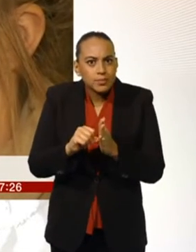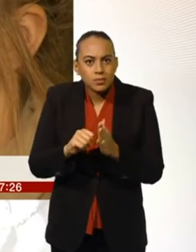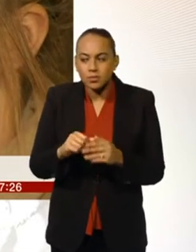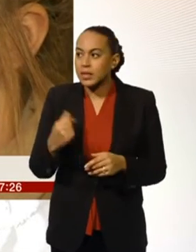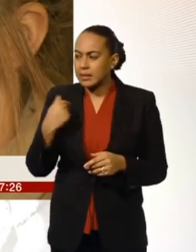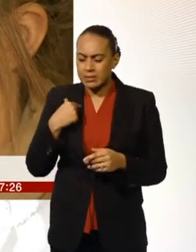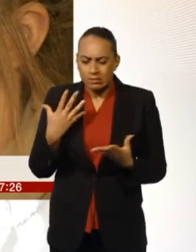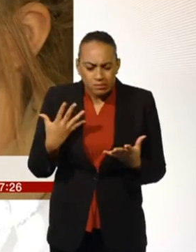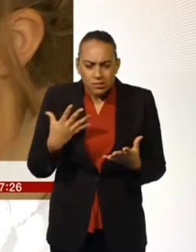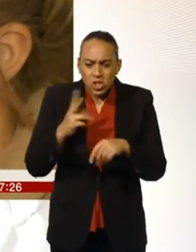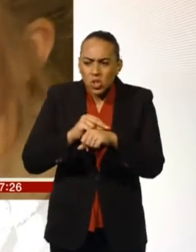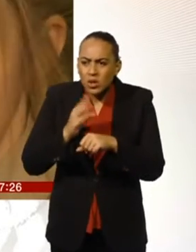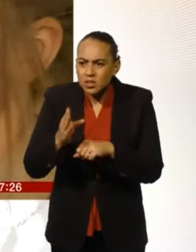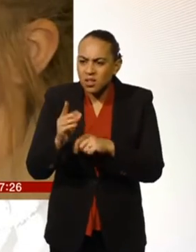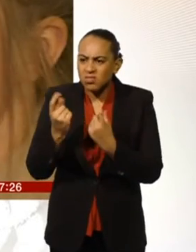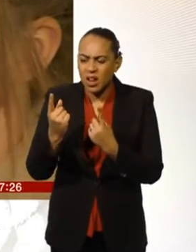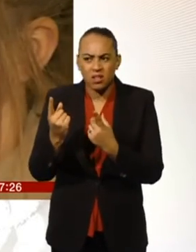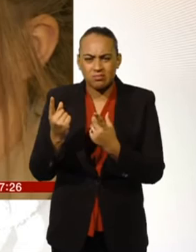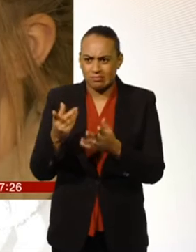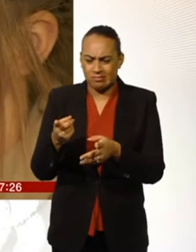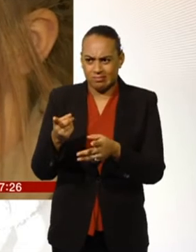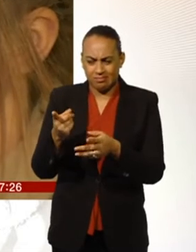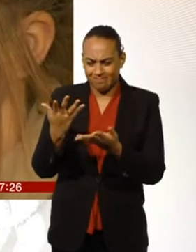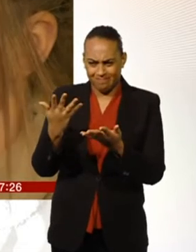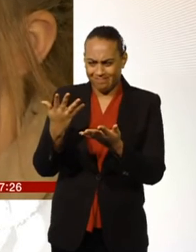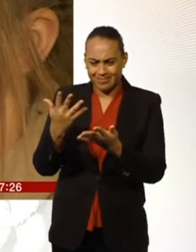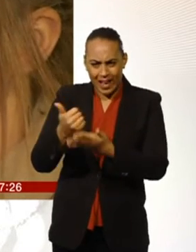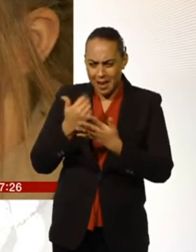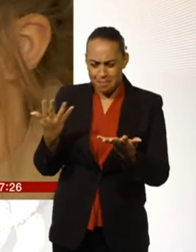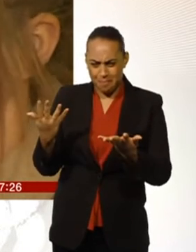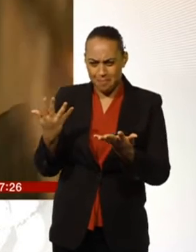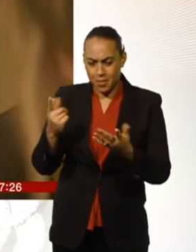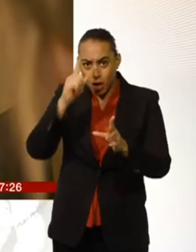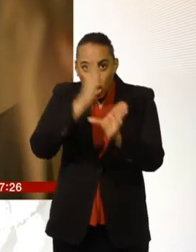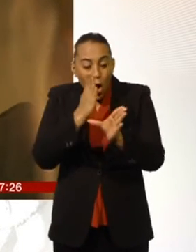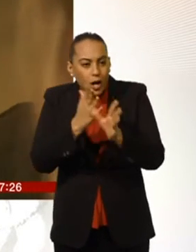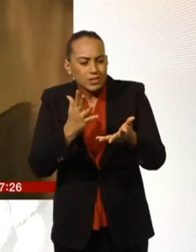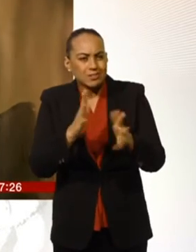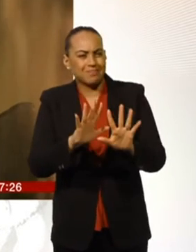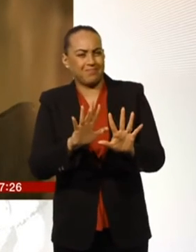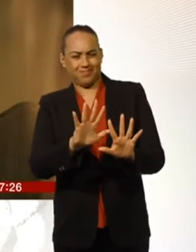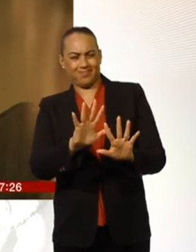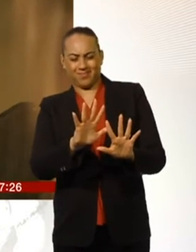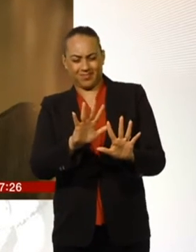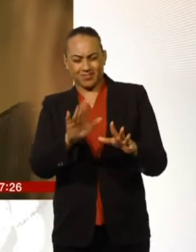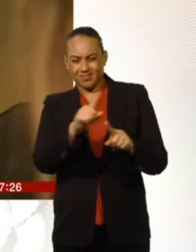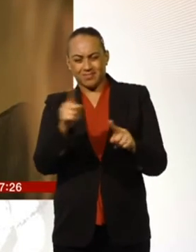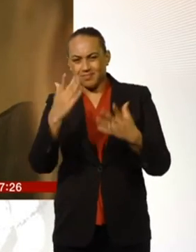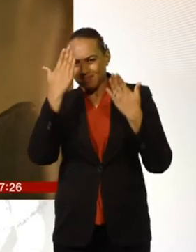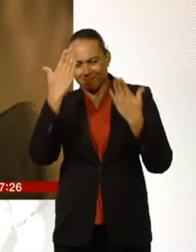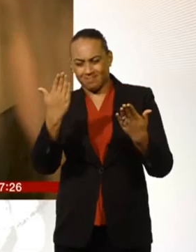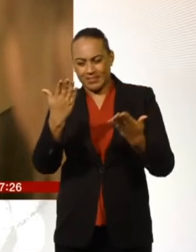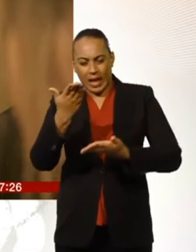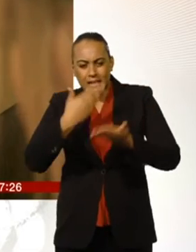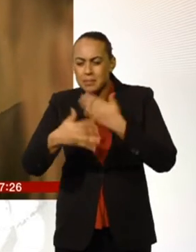or even psychologists and stuff that we were seeing just didn't have the knowledge to explain